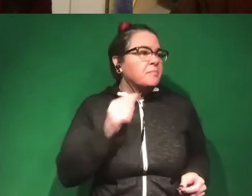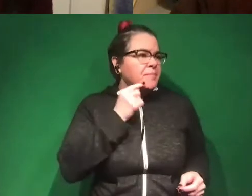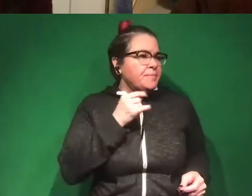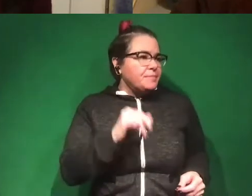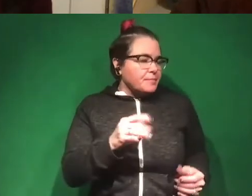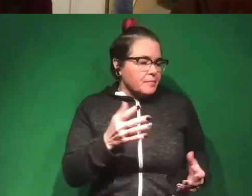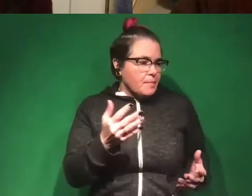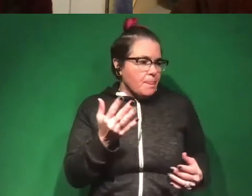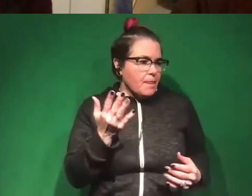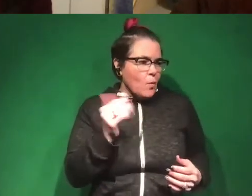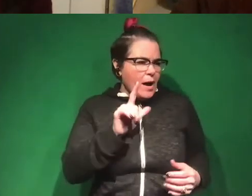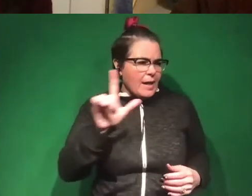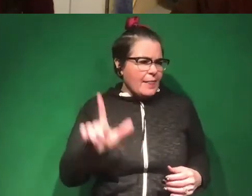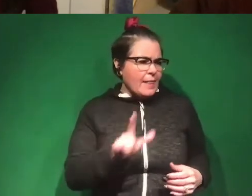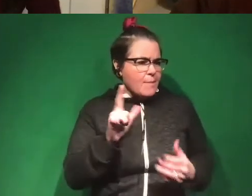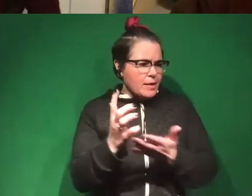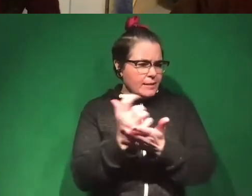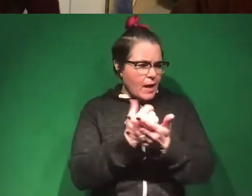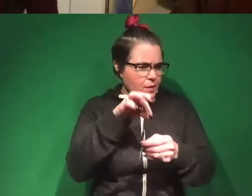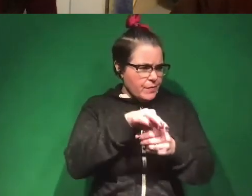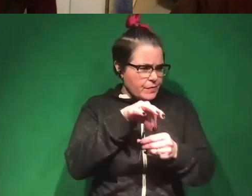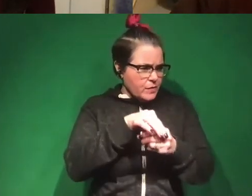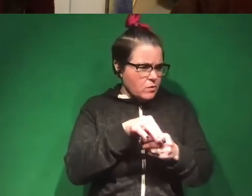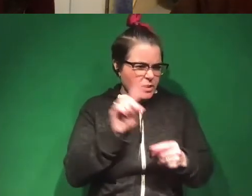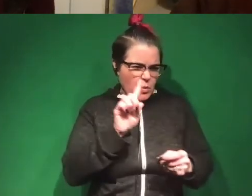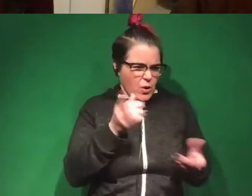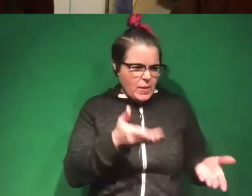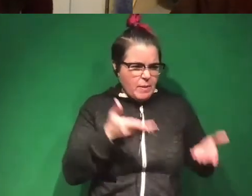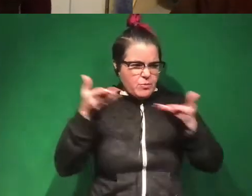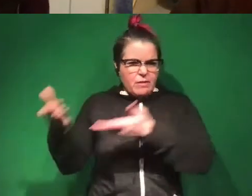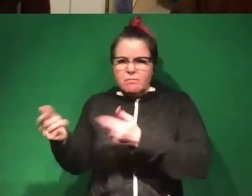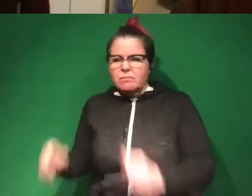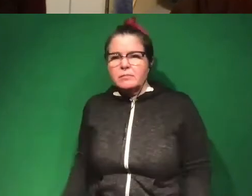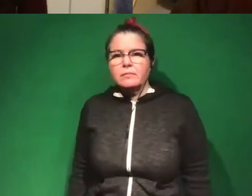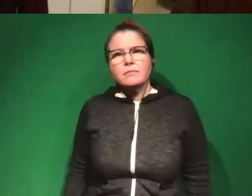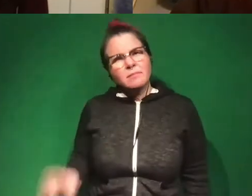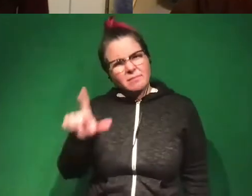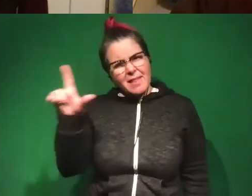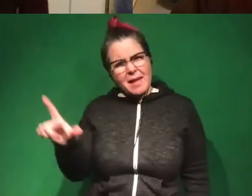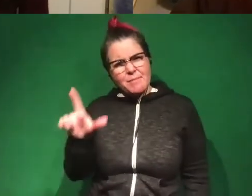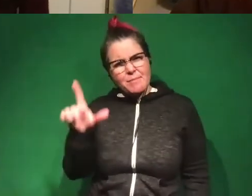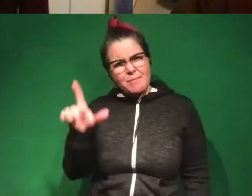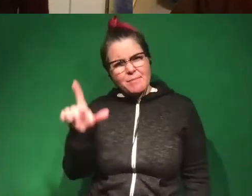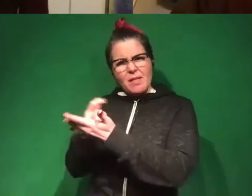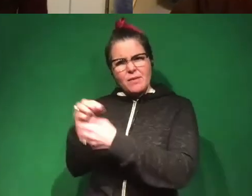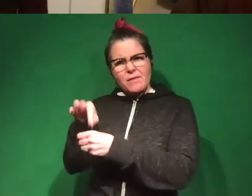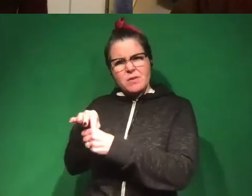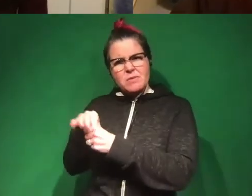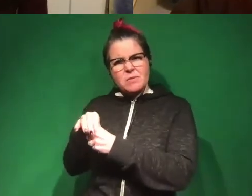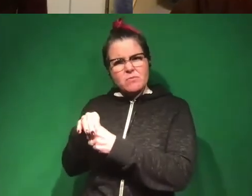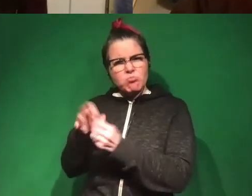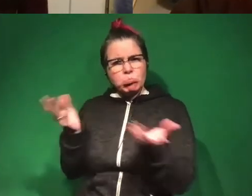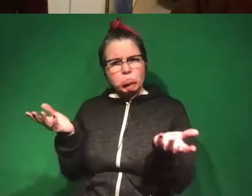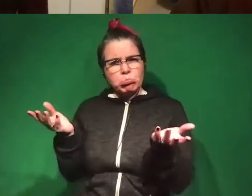Why can libraries gather votes, and where do they bring them? Why can libraries gather votes? I don't know.